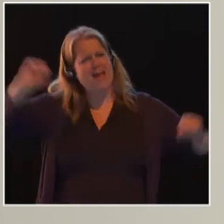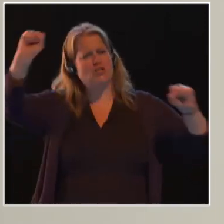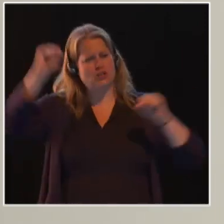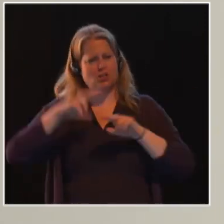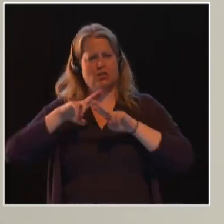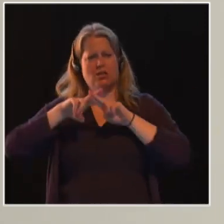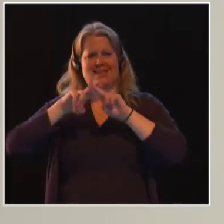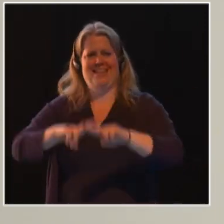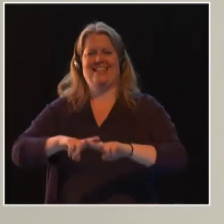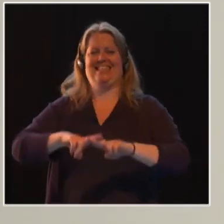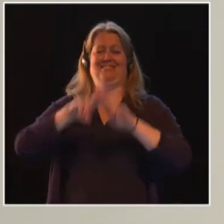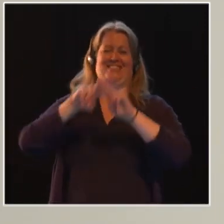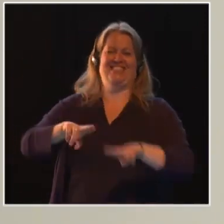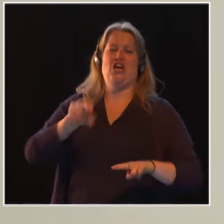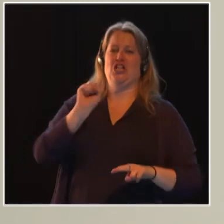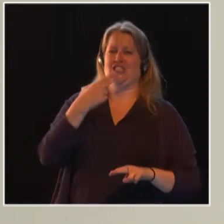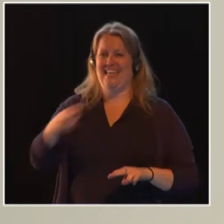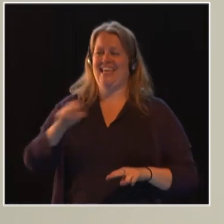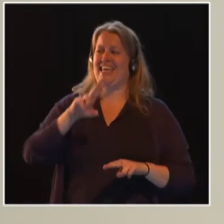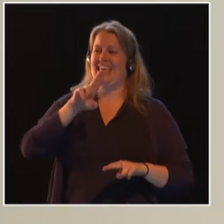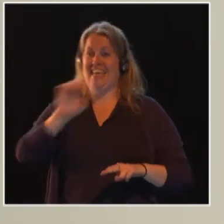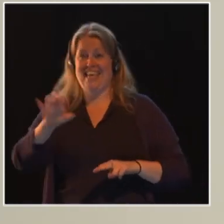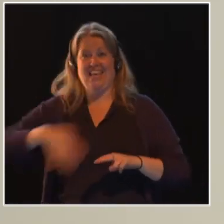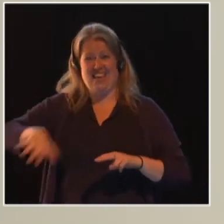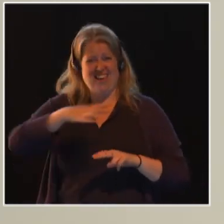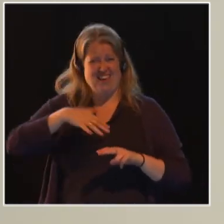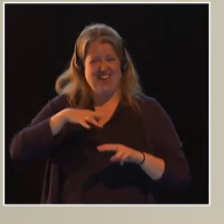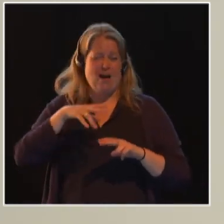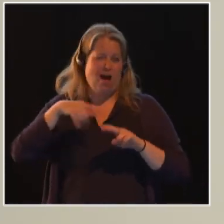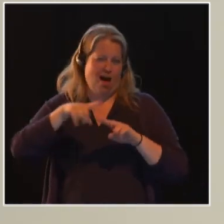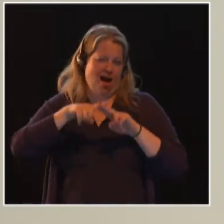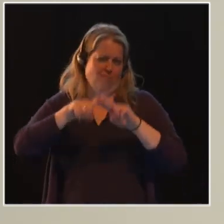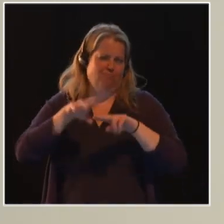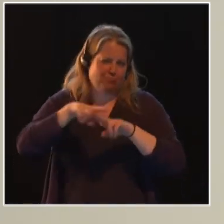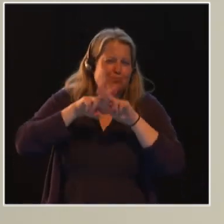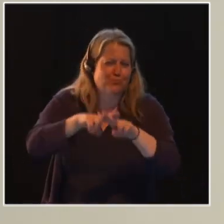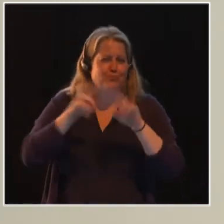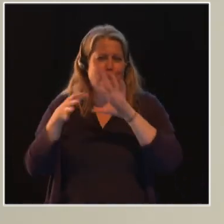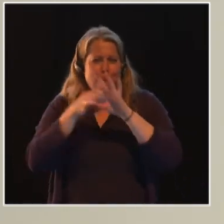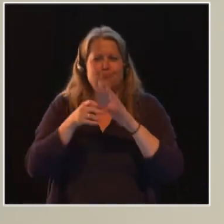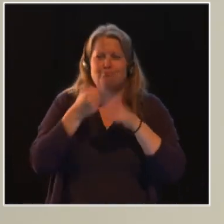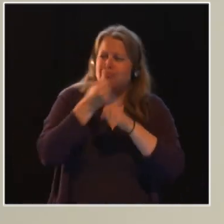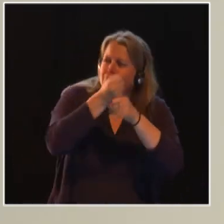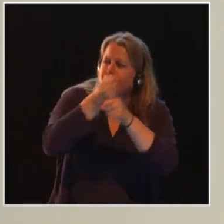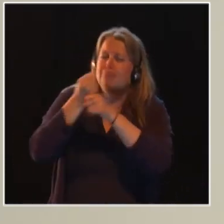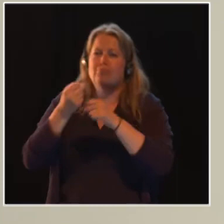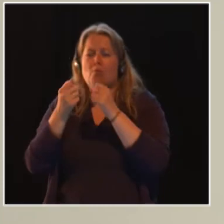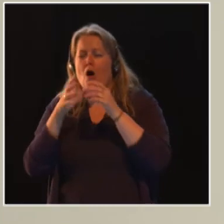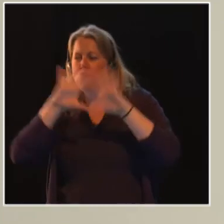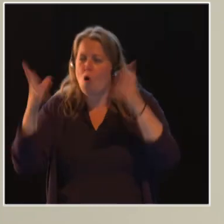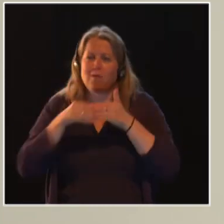footballers and singers, grassroots activists, to global leaders and Nobel Peace Prize winners.